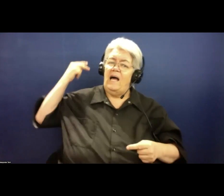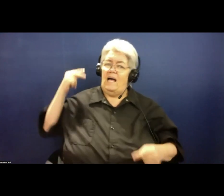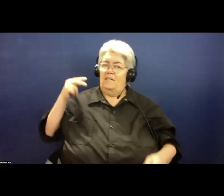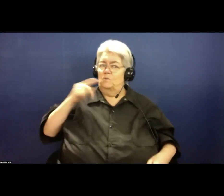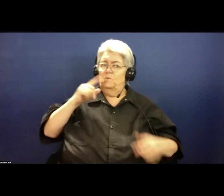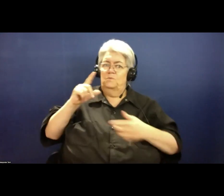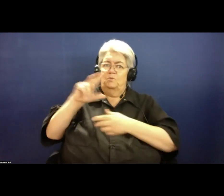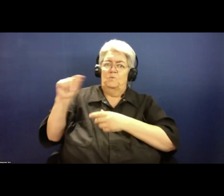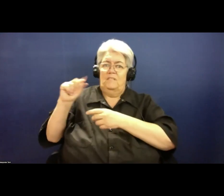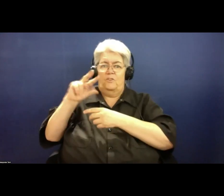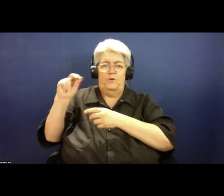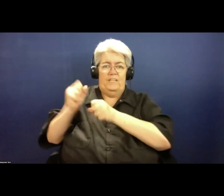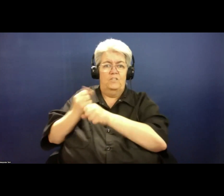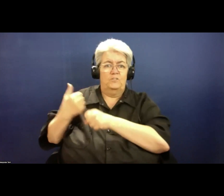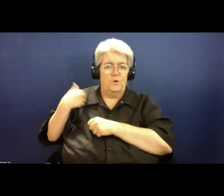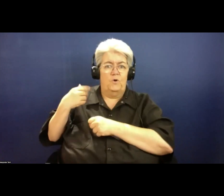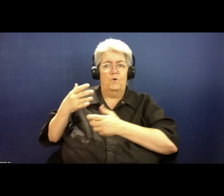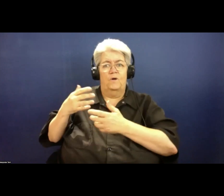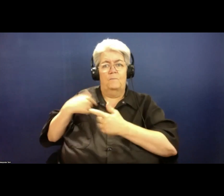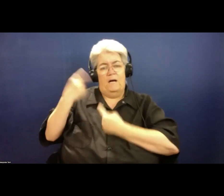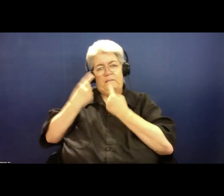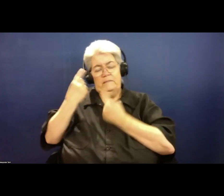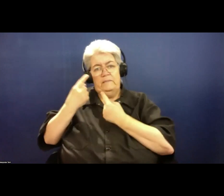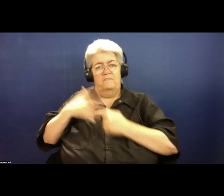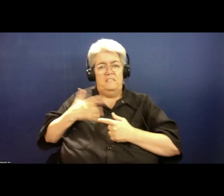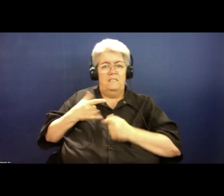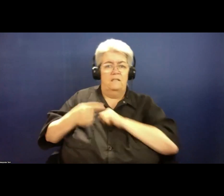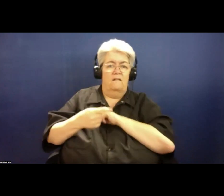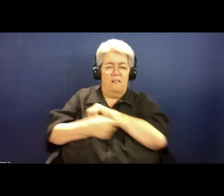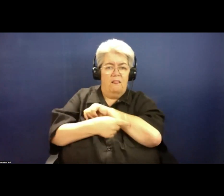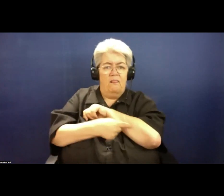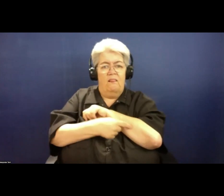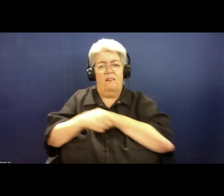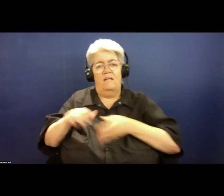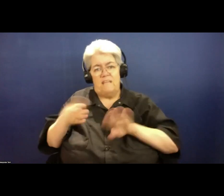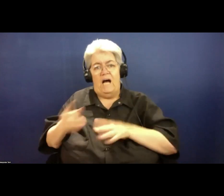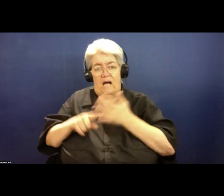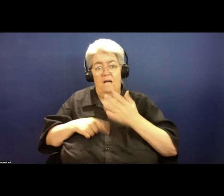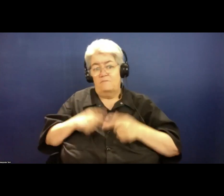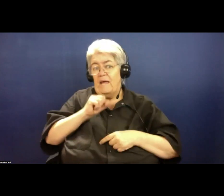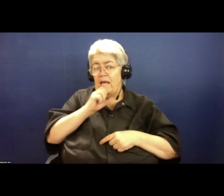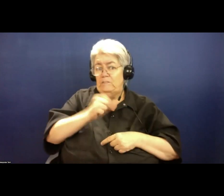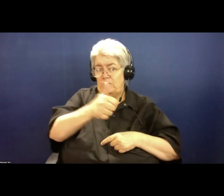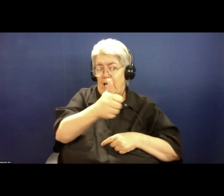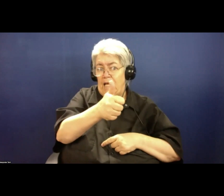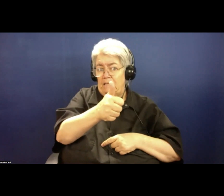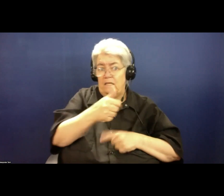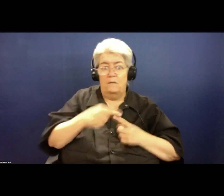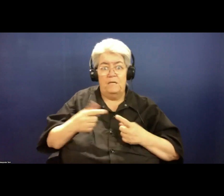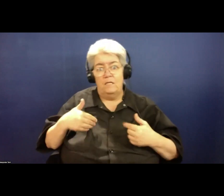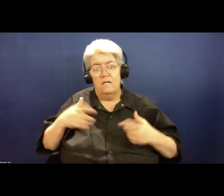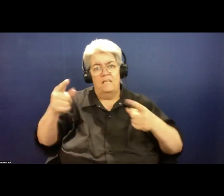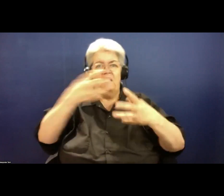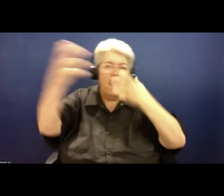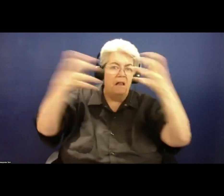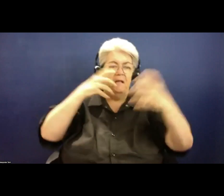live. And I realized that I'd had it really from under the age of 10, when there was yelling and screaming and fighting and